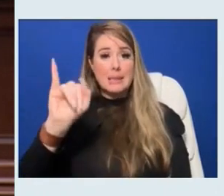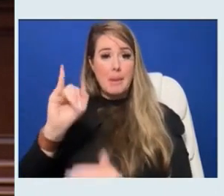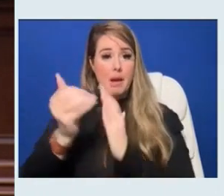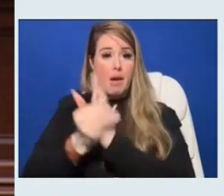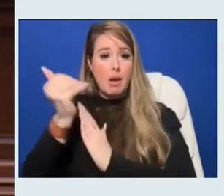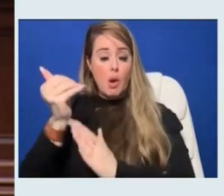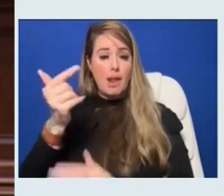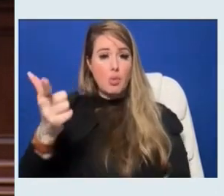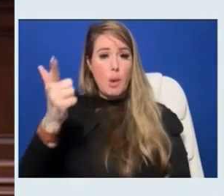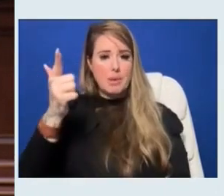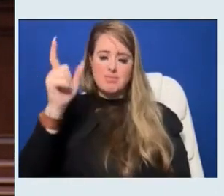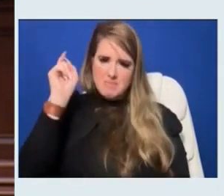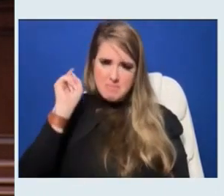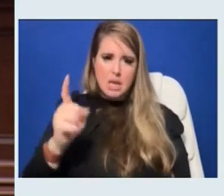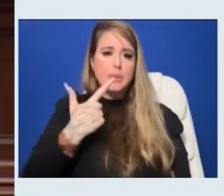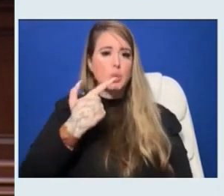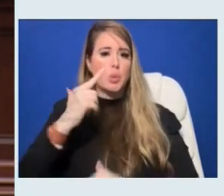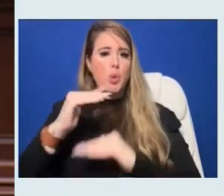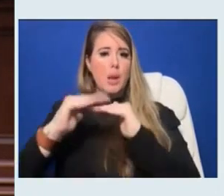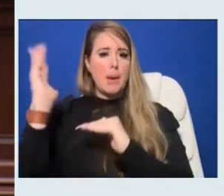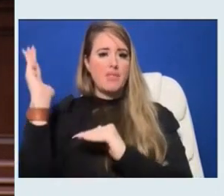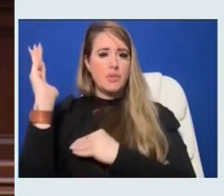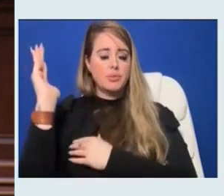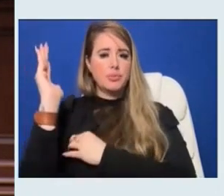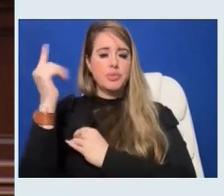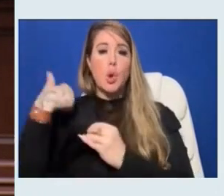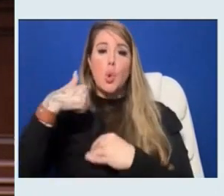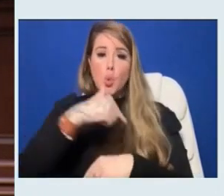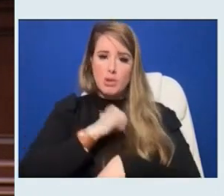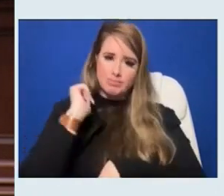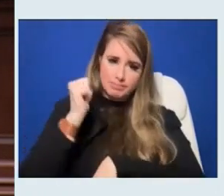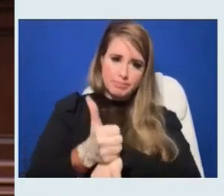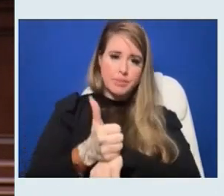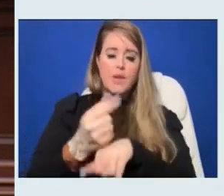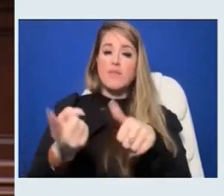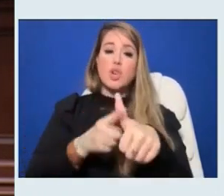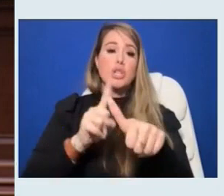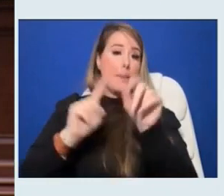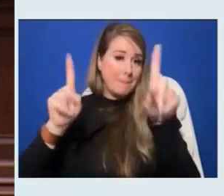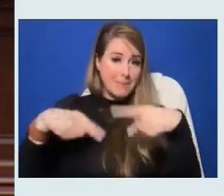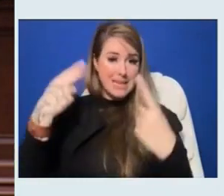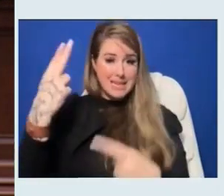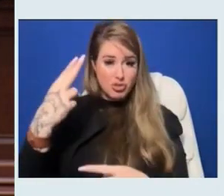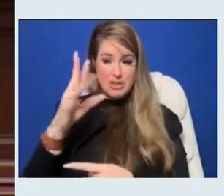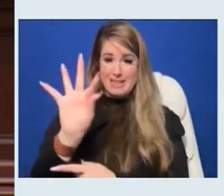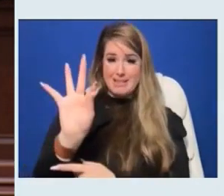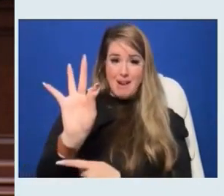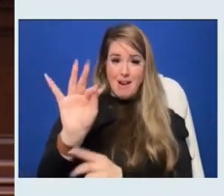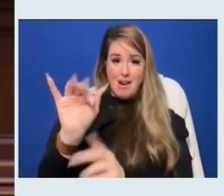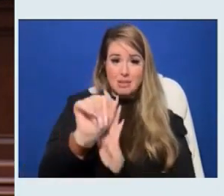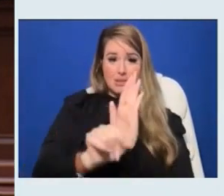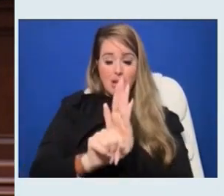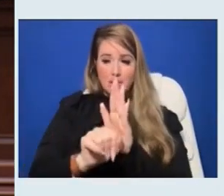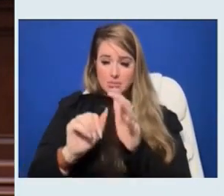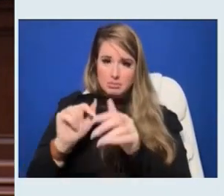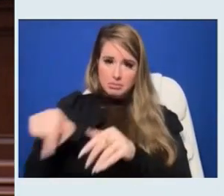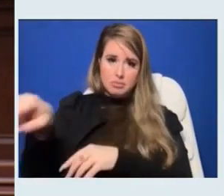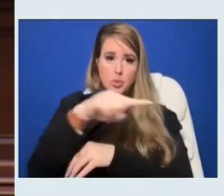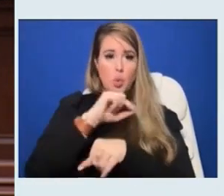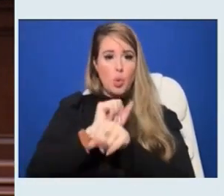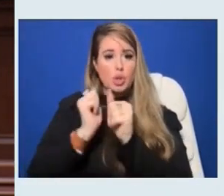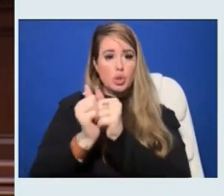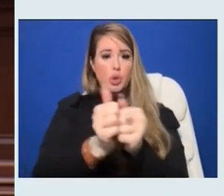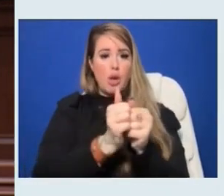We launched the first in the nation. Nine states. First time in history, nine states working on gun trafficking and gun